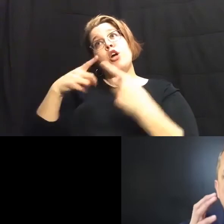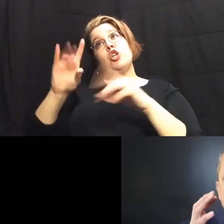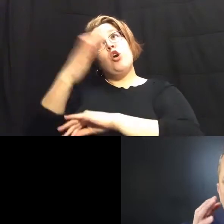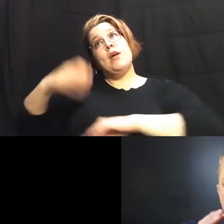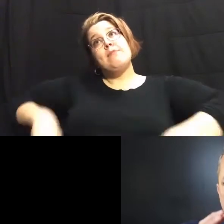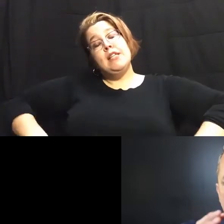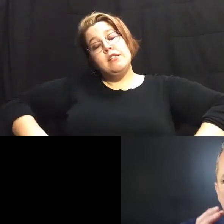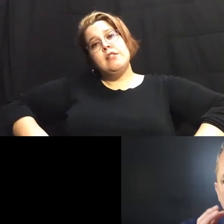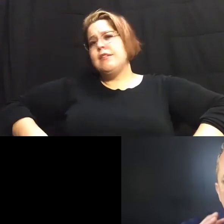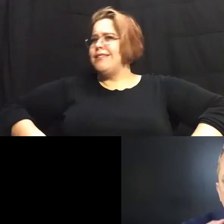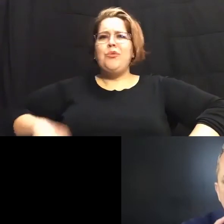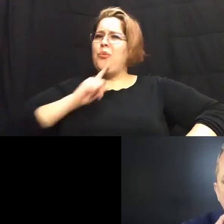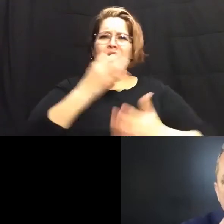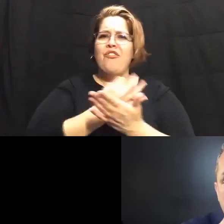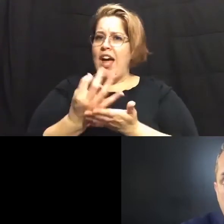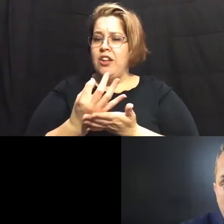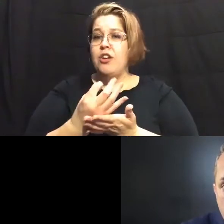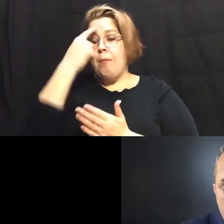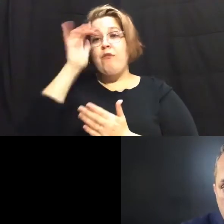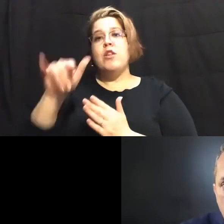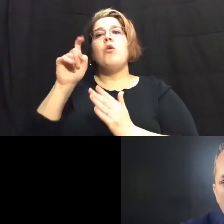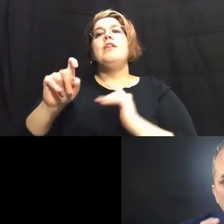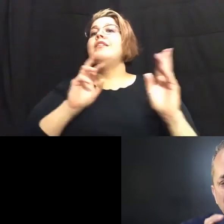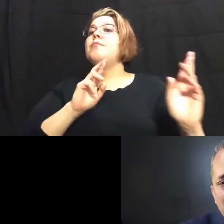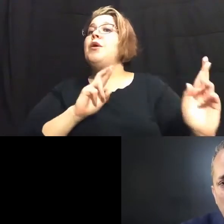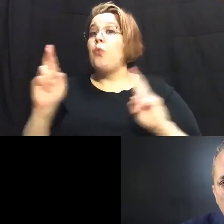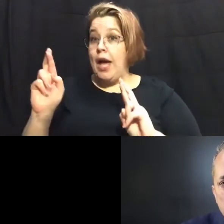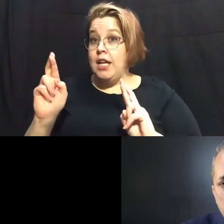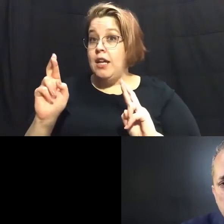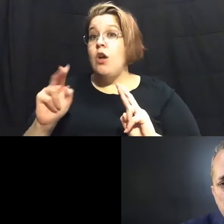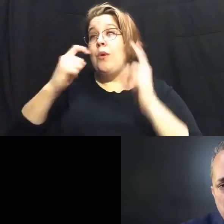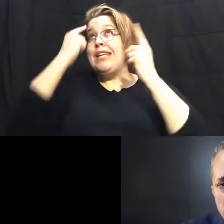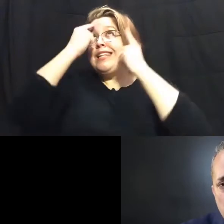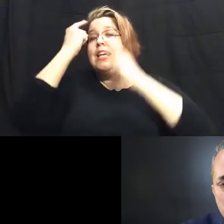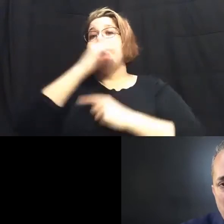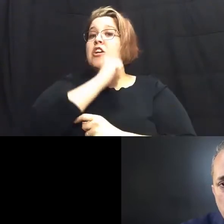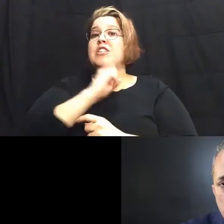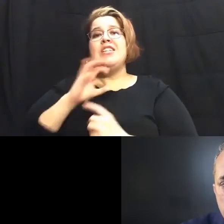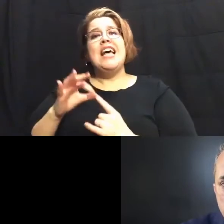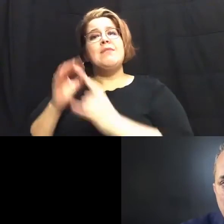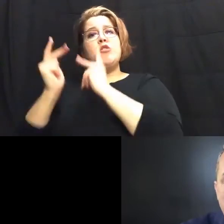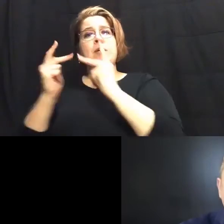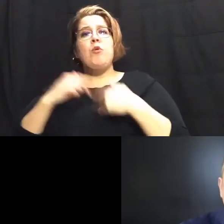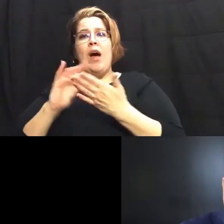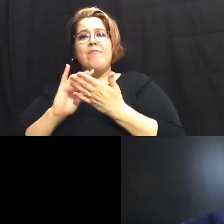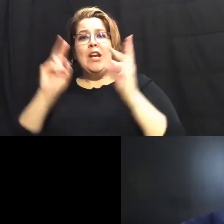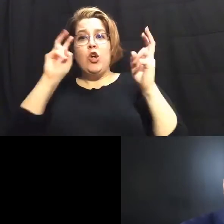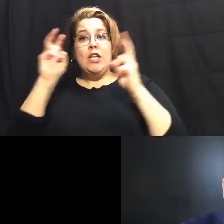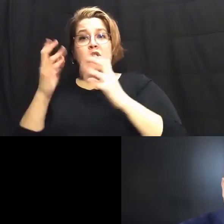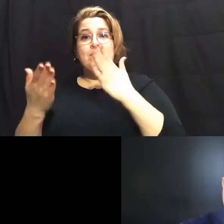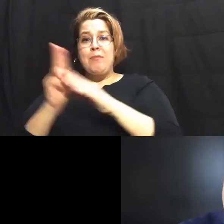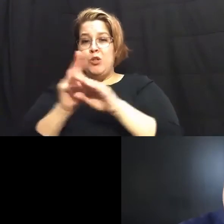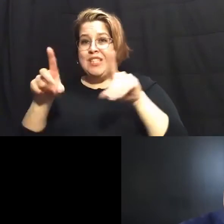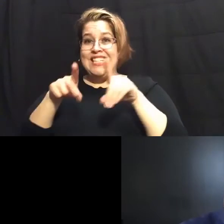a it was a total failure but to do it we need to be prepared right we need to think about our seniors especially those with medical conditions that may be on dialysis